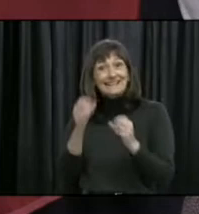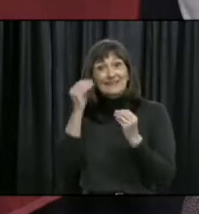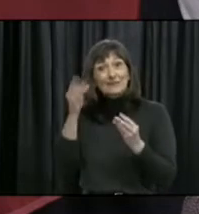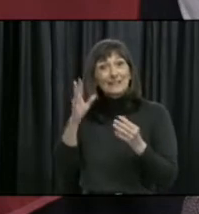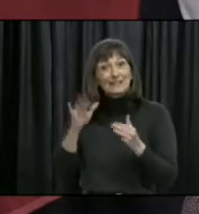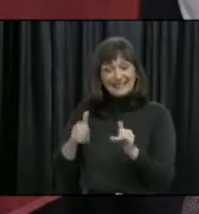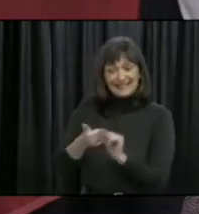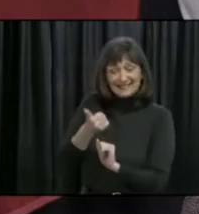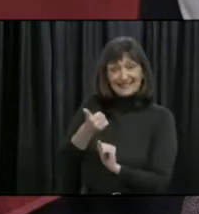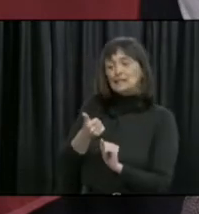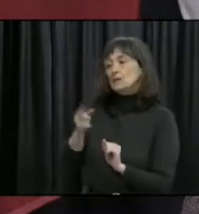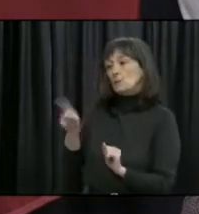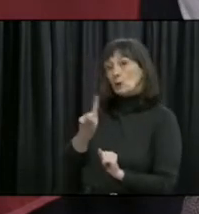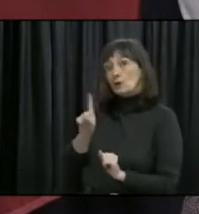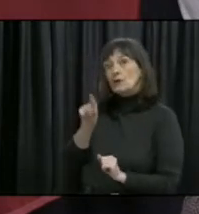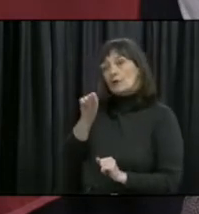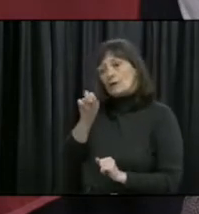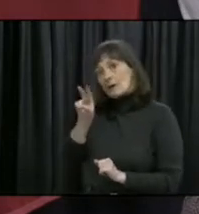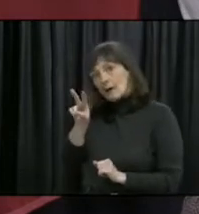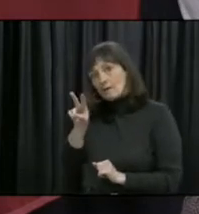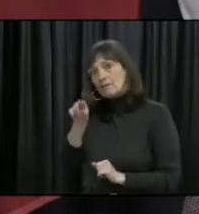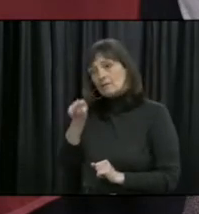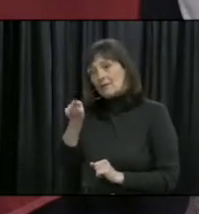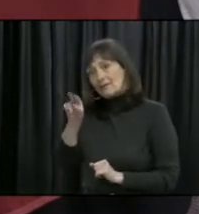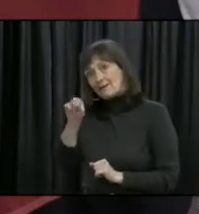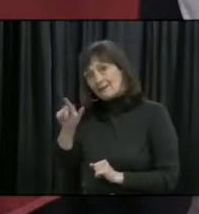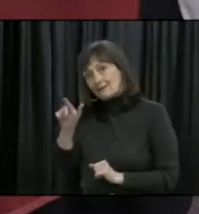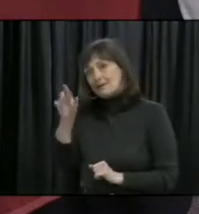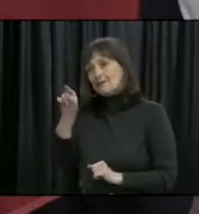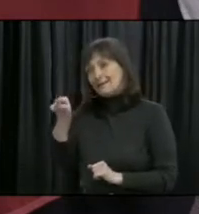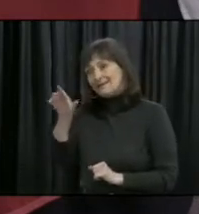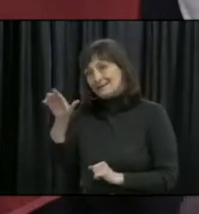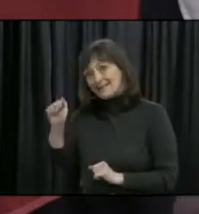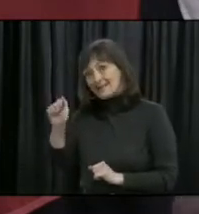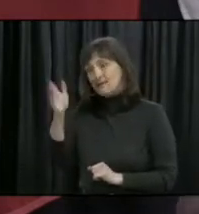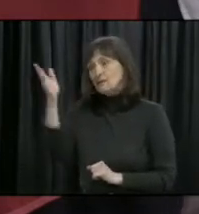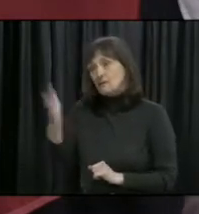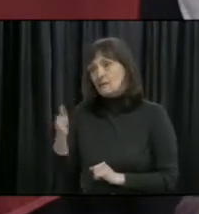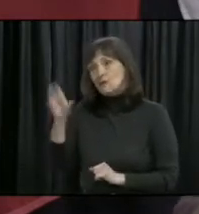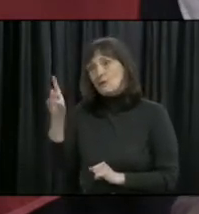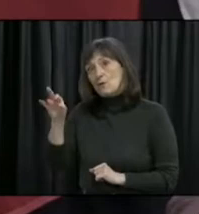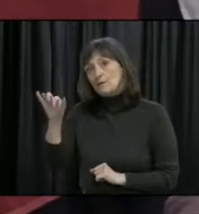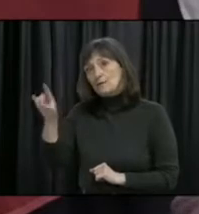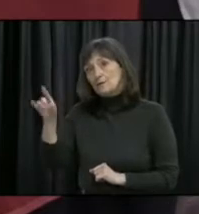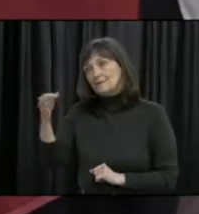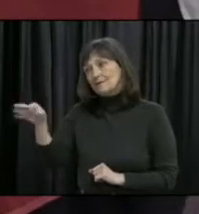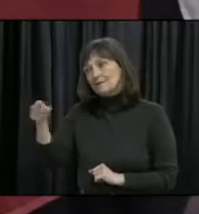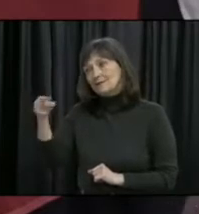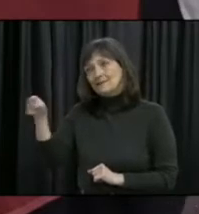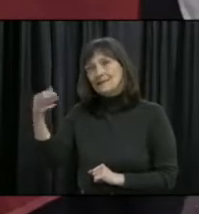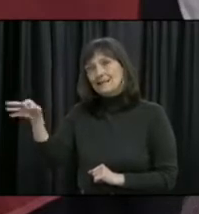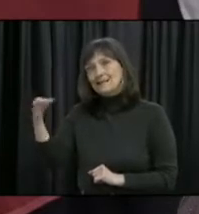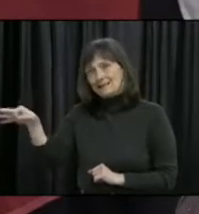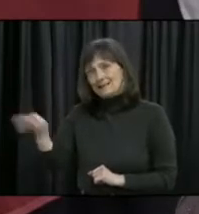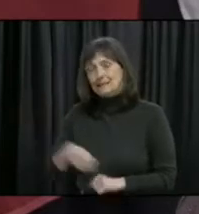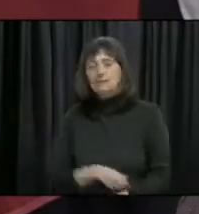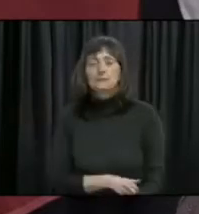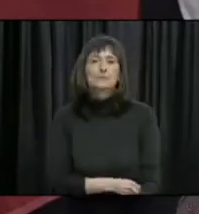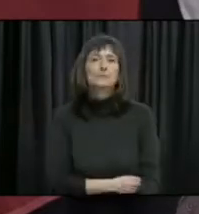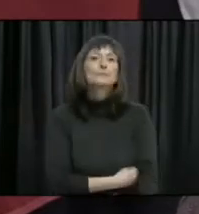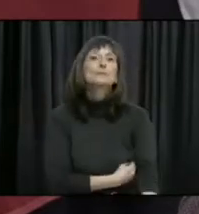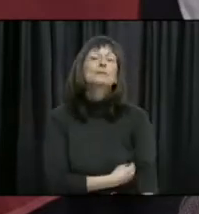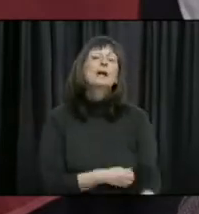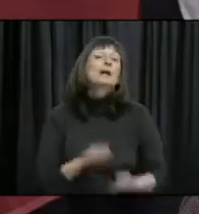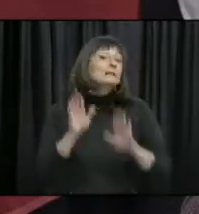website at gov.nl.ca forward slash COVID-19. Now,